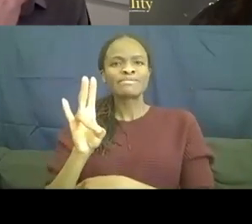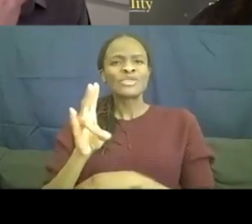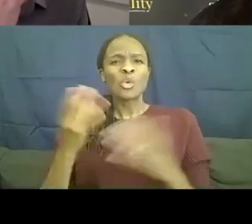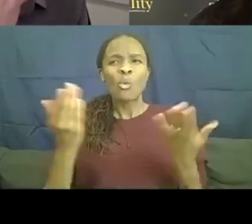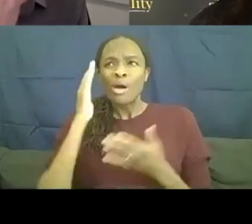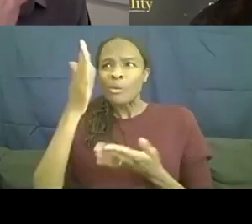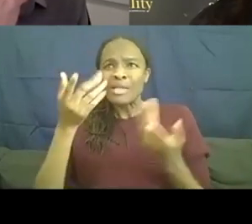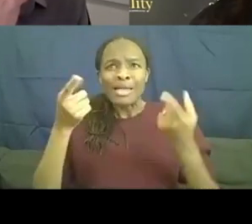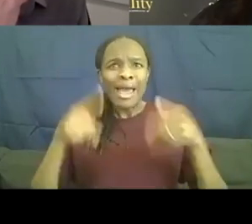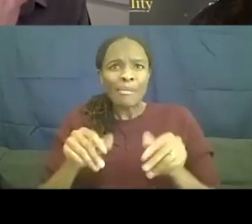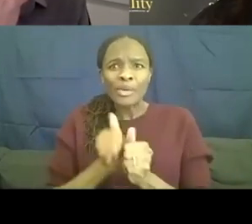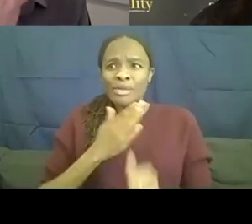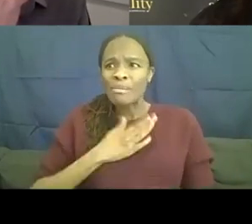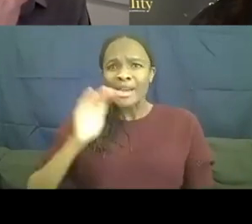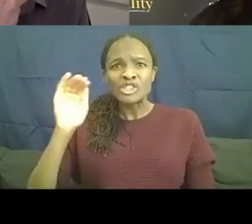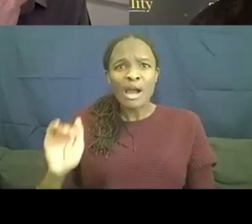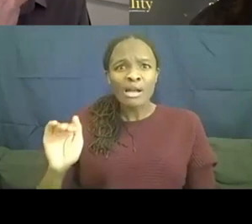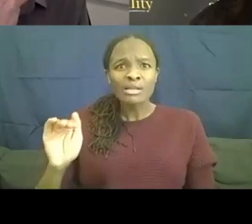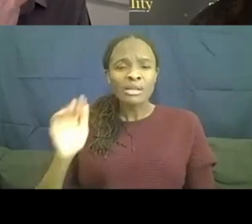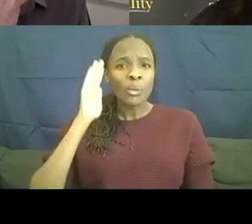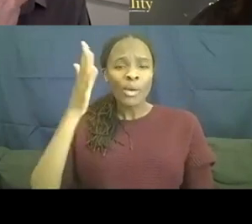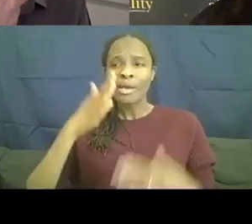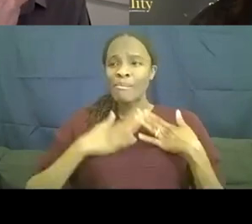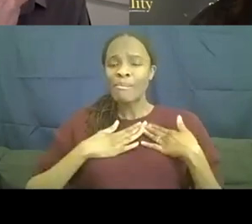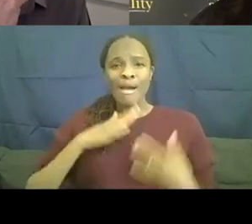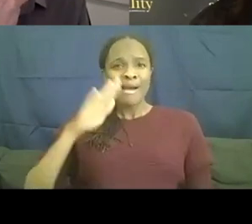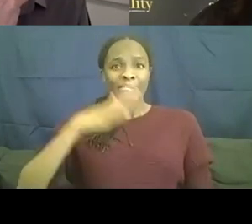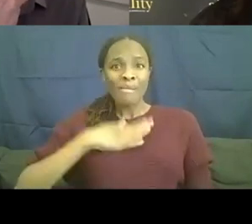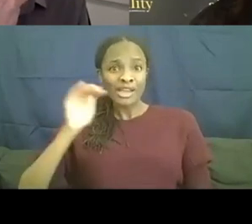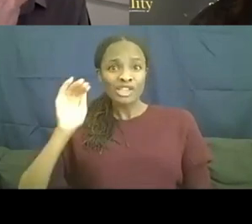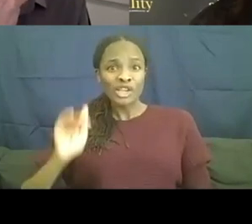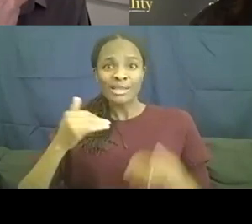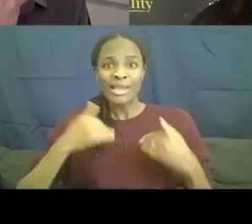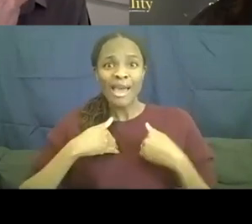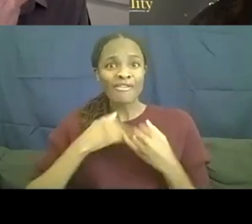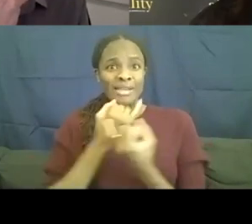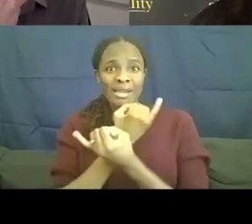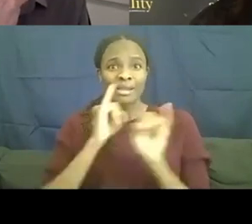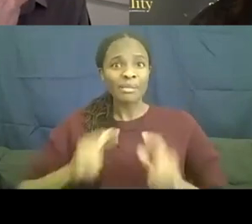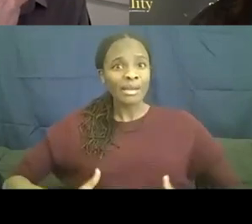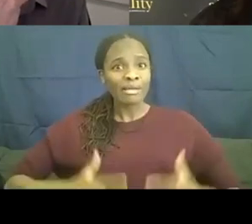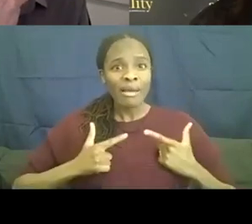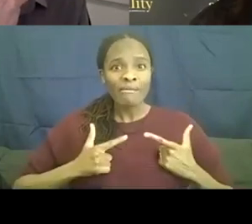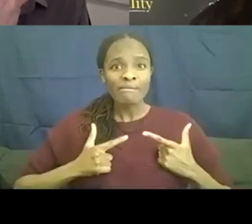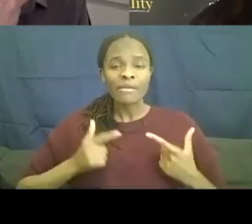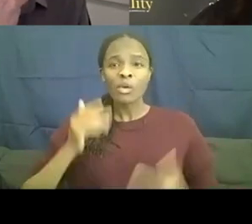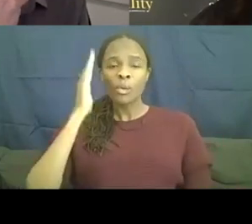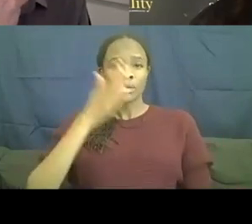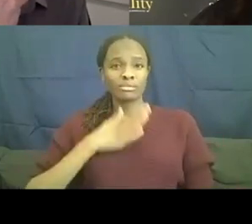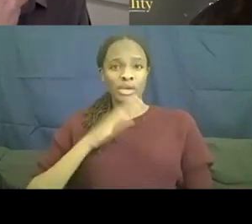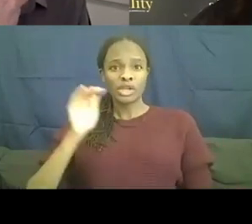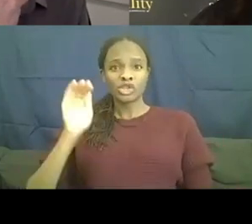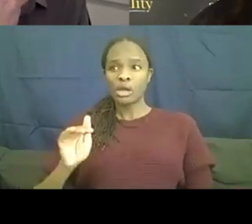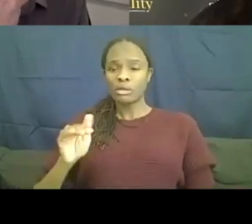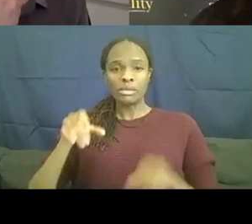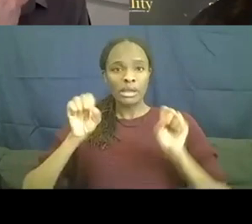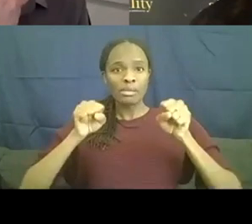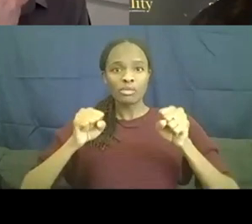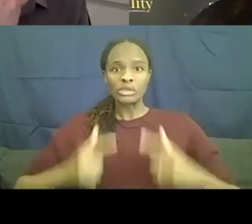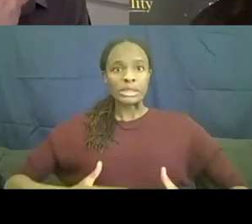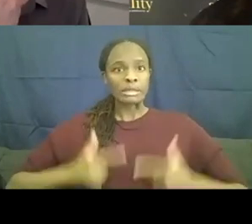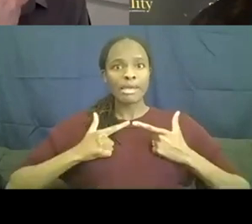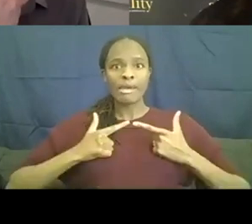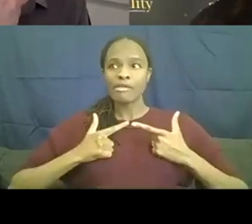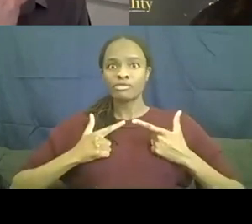child? Will my child ever have any independent life? Will they be able to, um, live on their own? Will they be able to